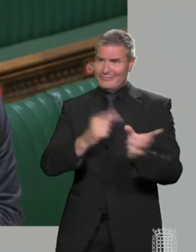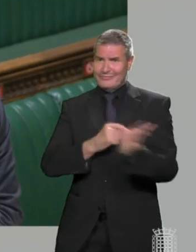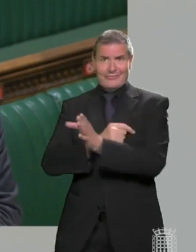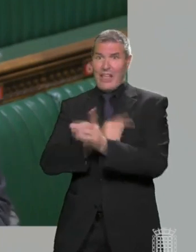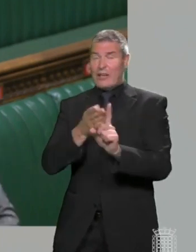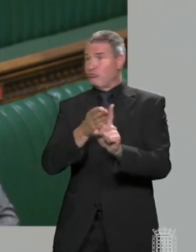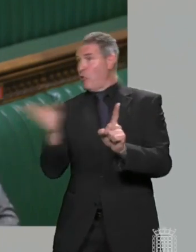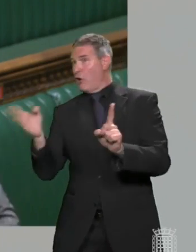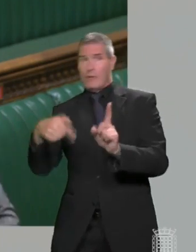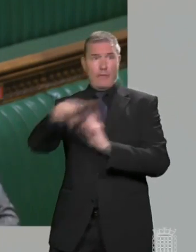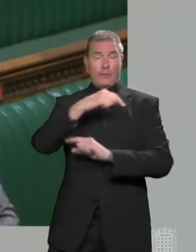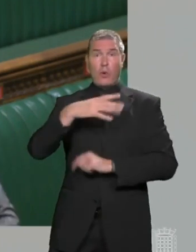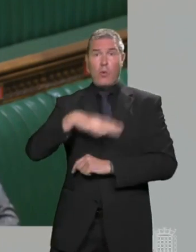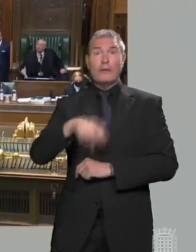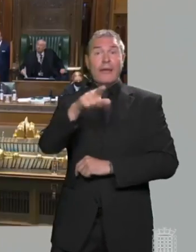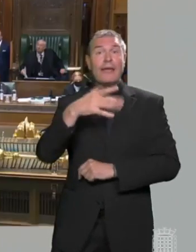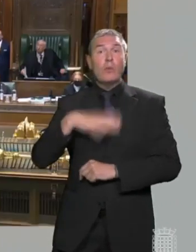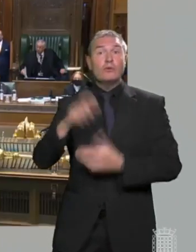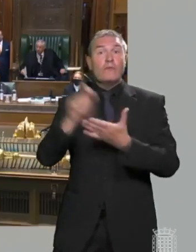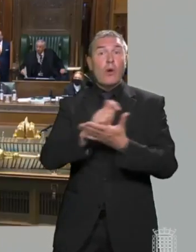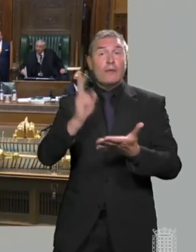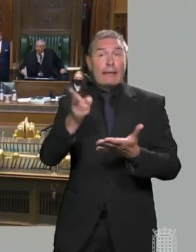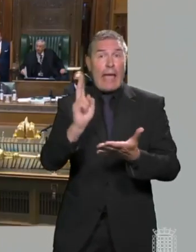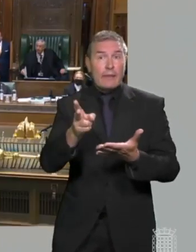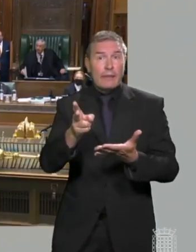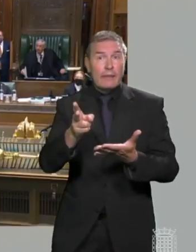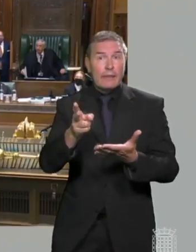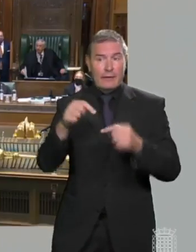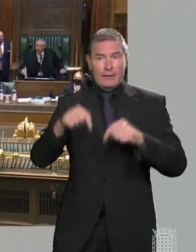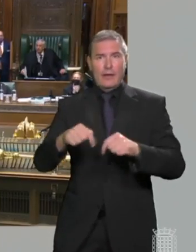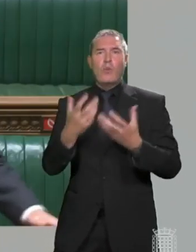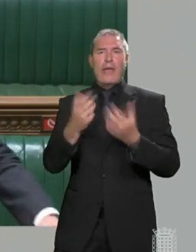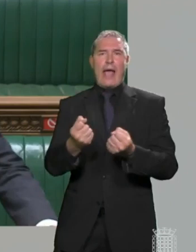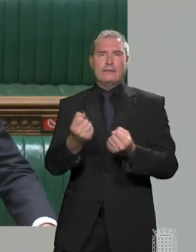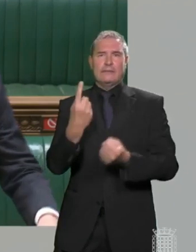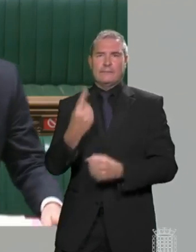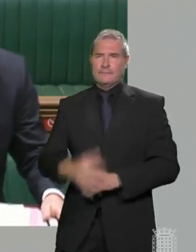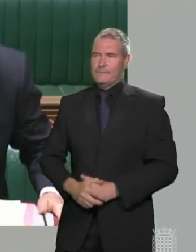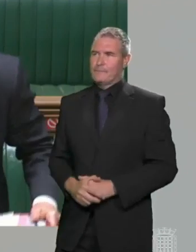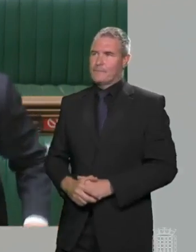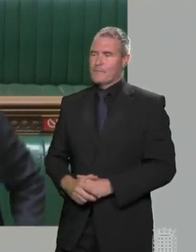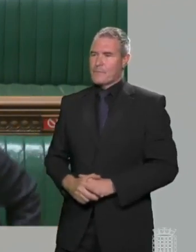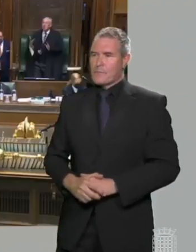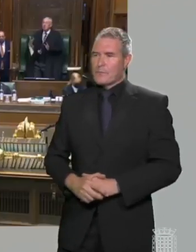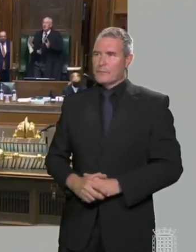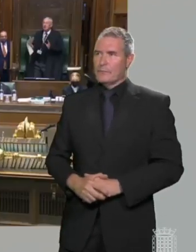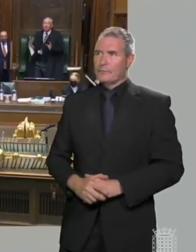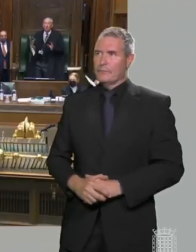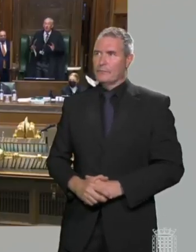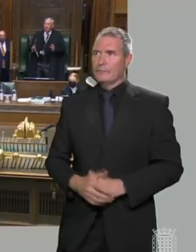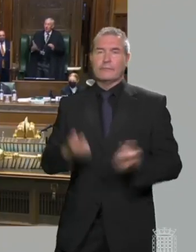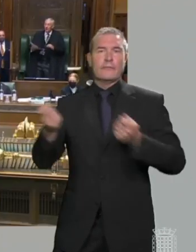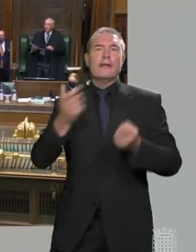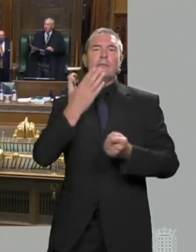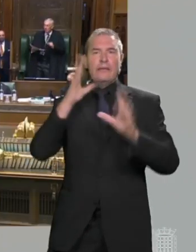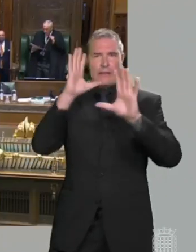totally the wrong direction. And if he means a referendum, another referendum, Mr Speaker, we had one of those. Can I just say gently